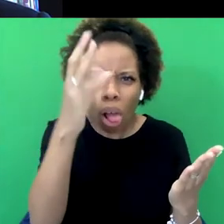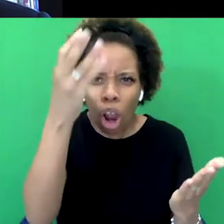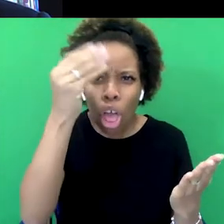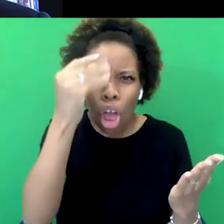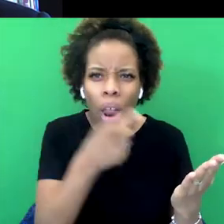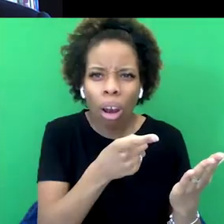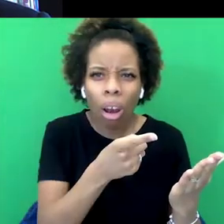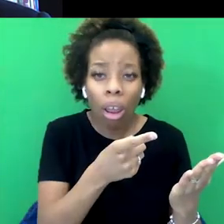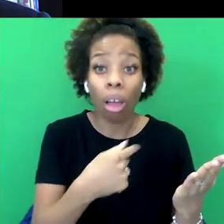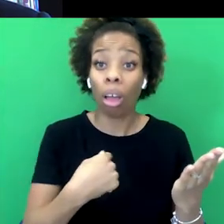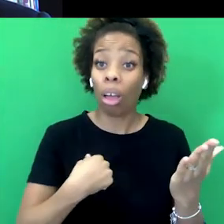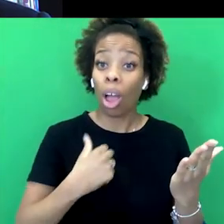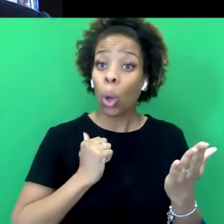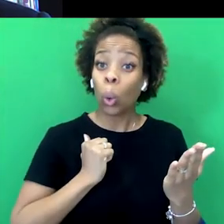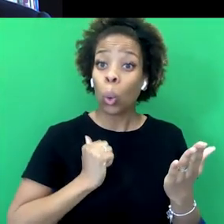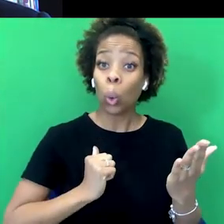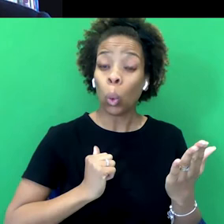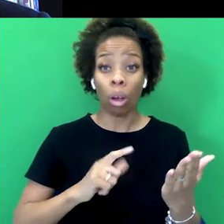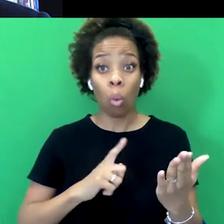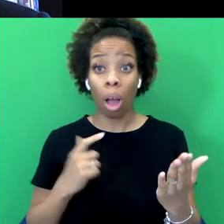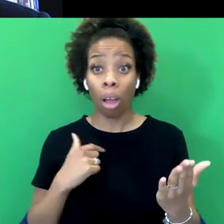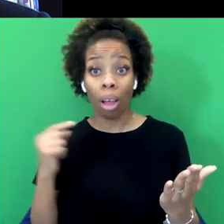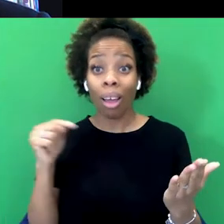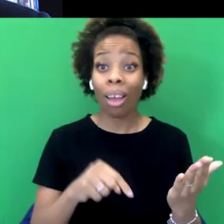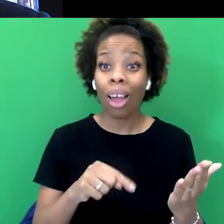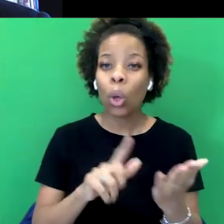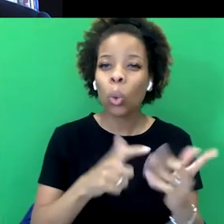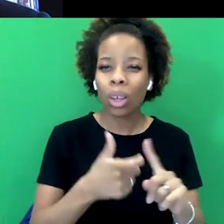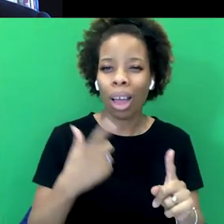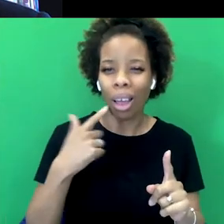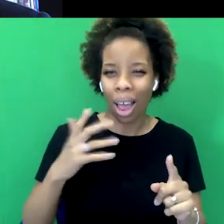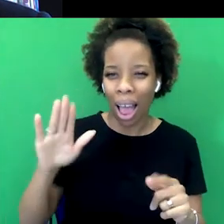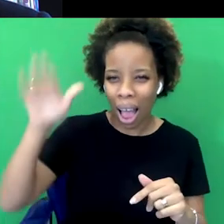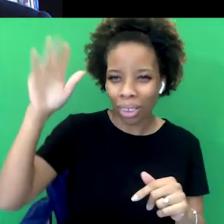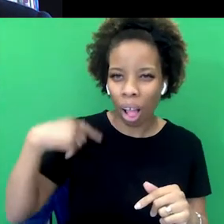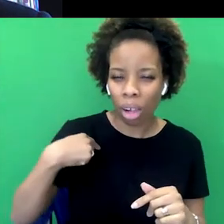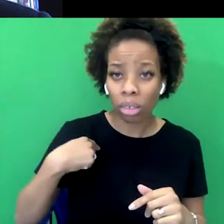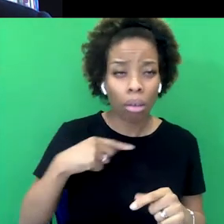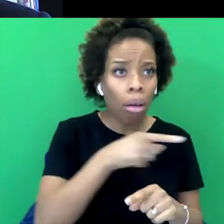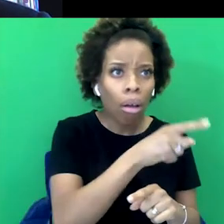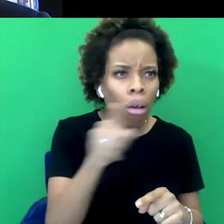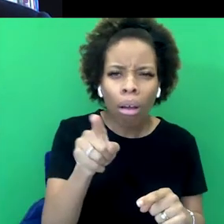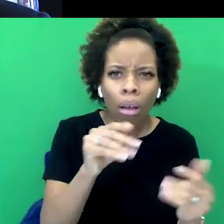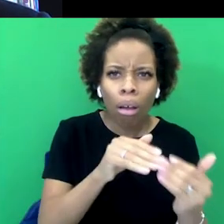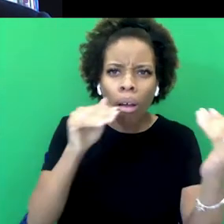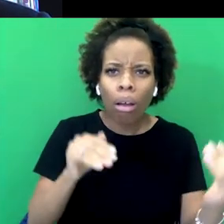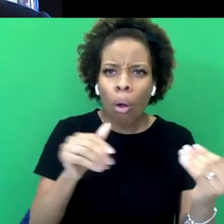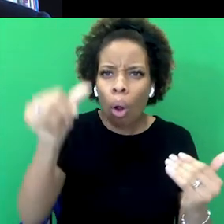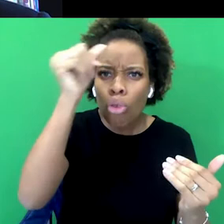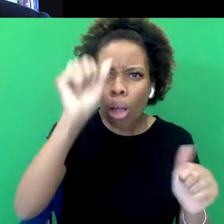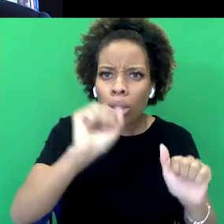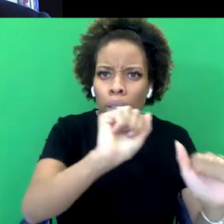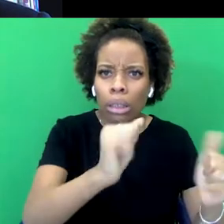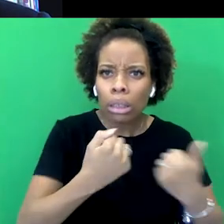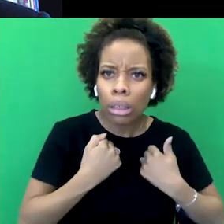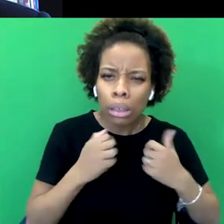assume, as someone who came to the UK in adulthood, that people had that same level of knowledge about their own country that I had as a